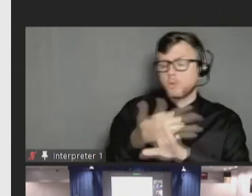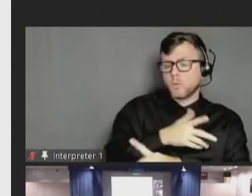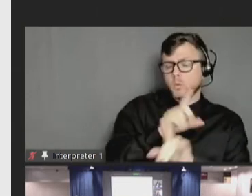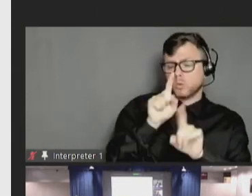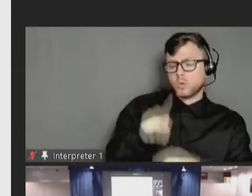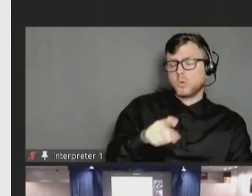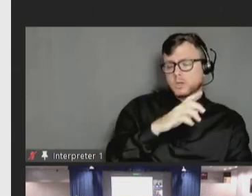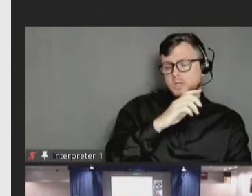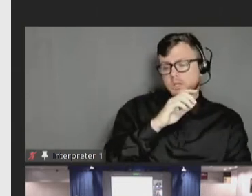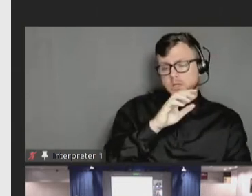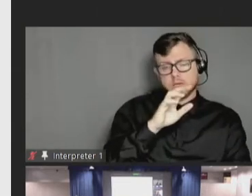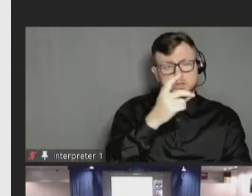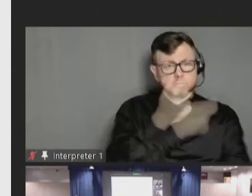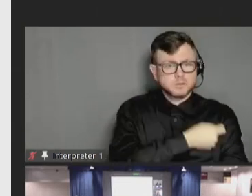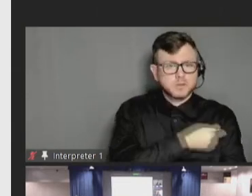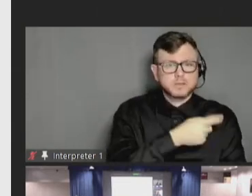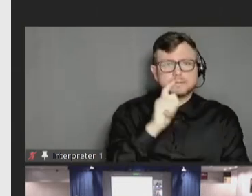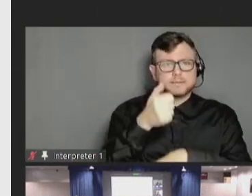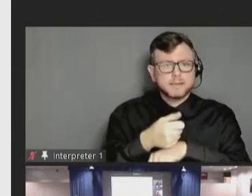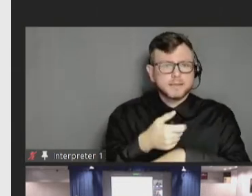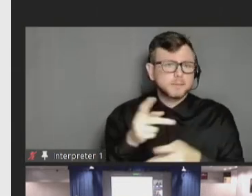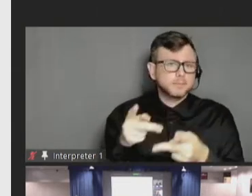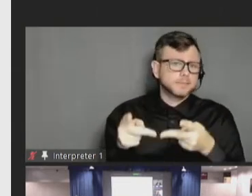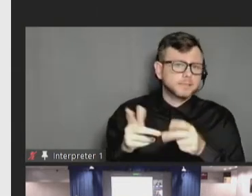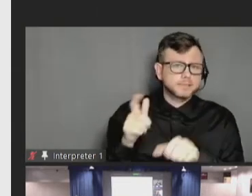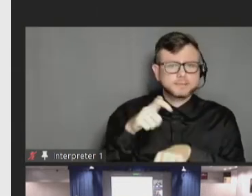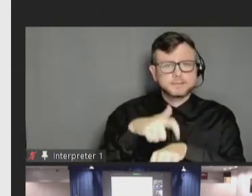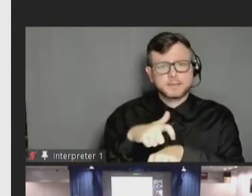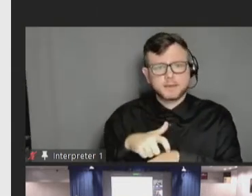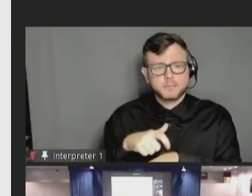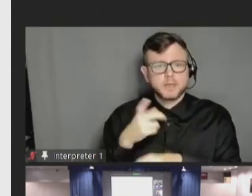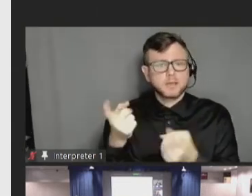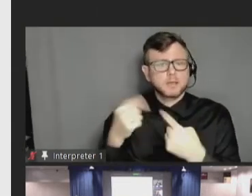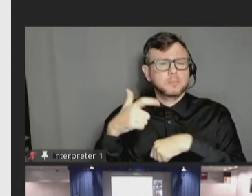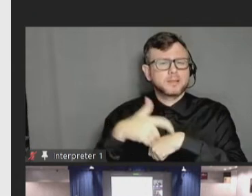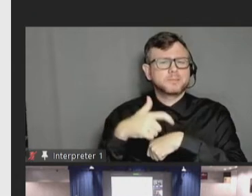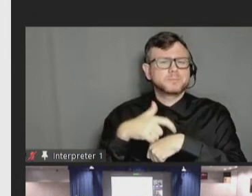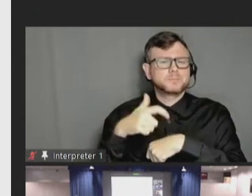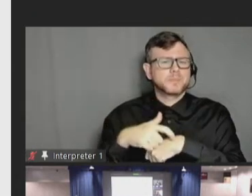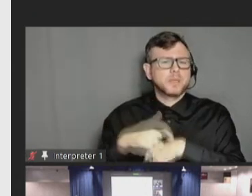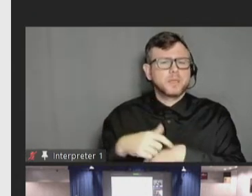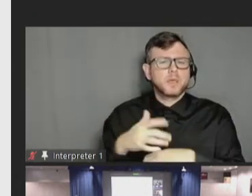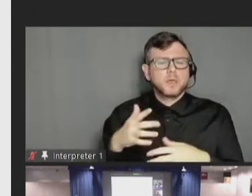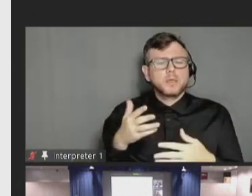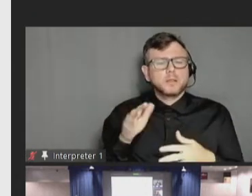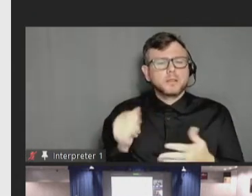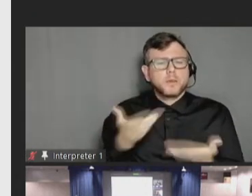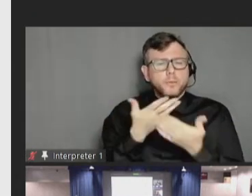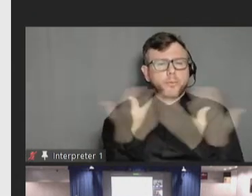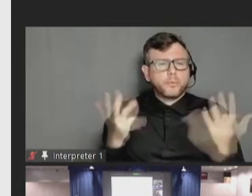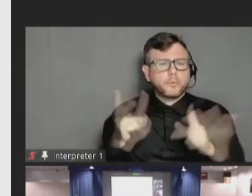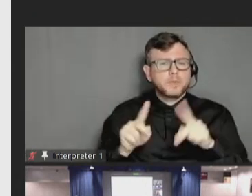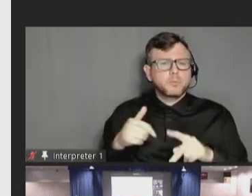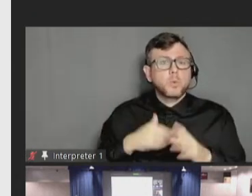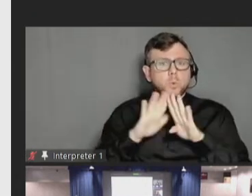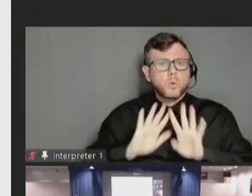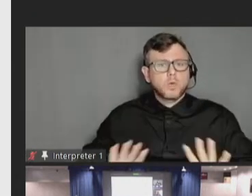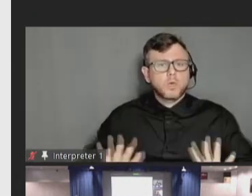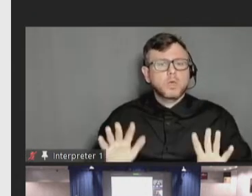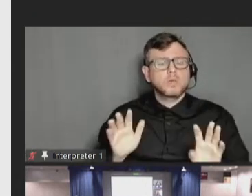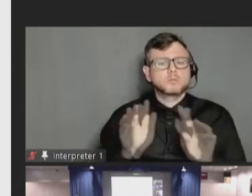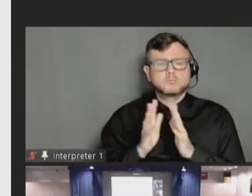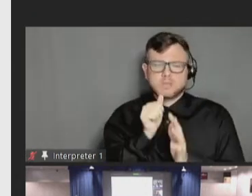you set up the place and time, letting you come at a time when there aren't a lot of people and it's quieter, having someone help you